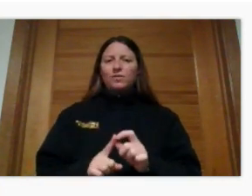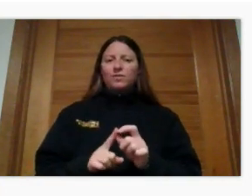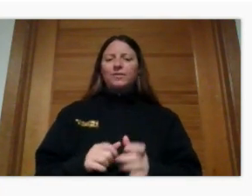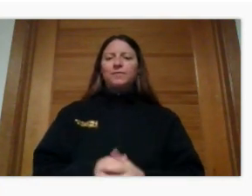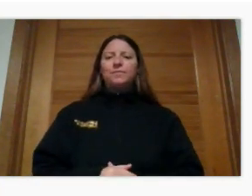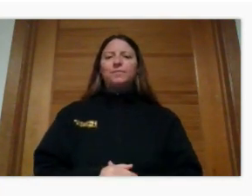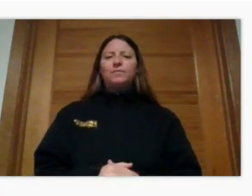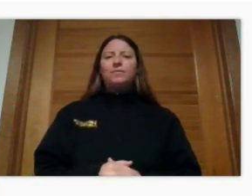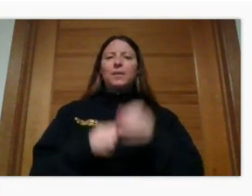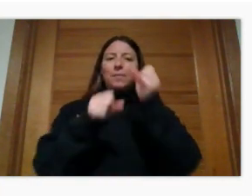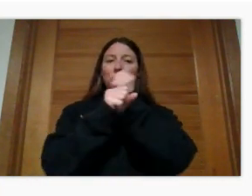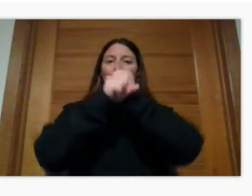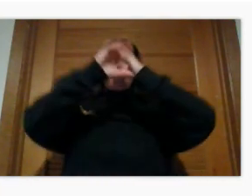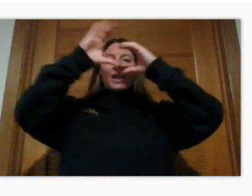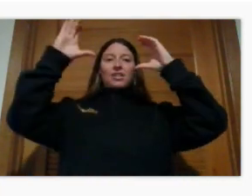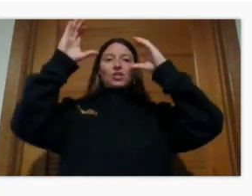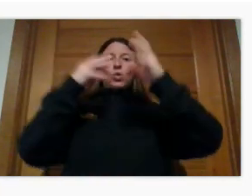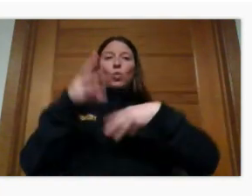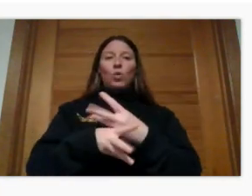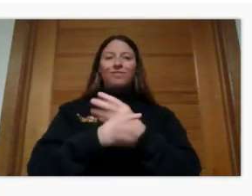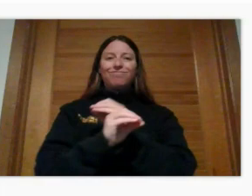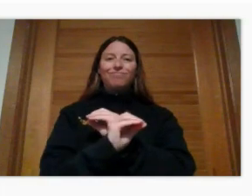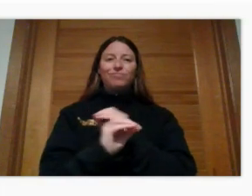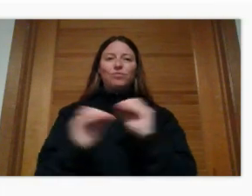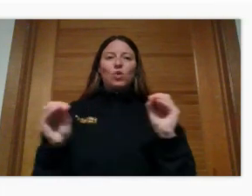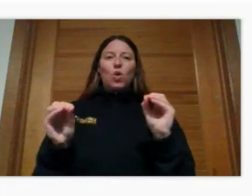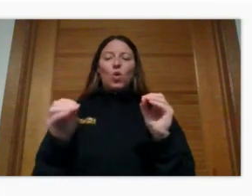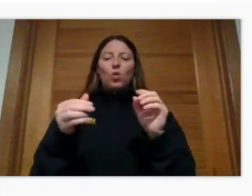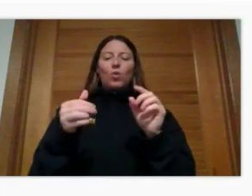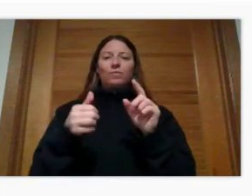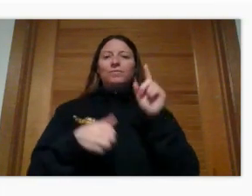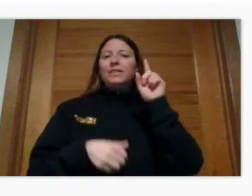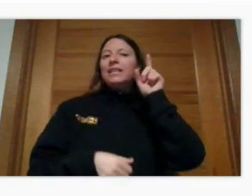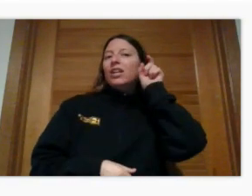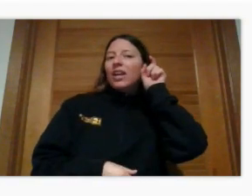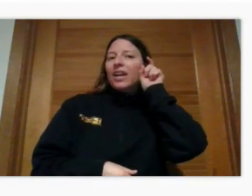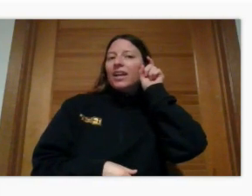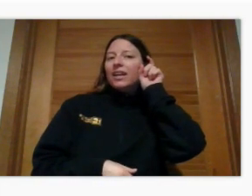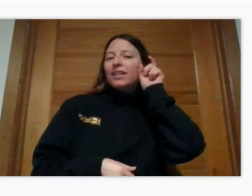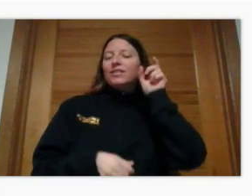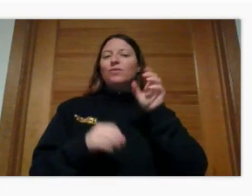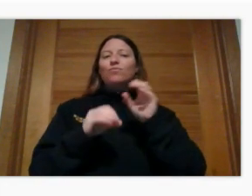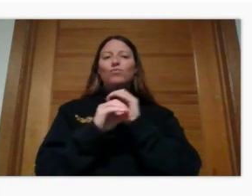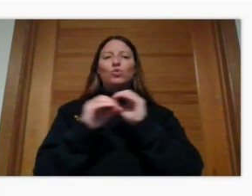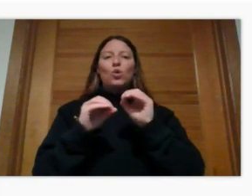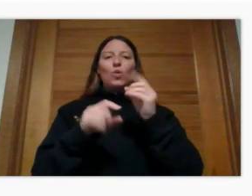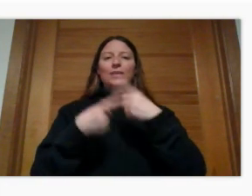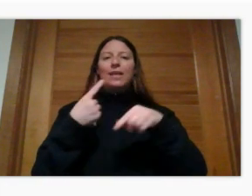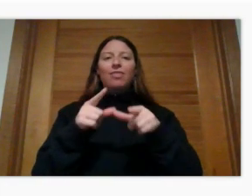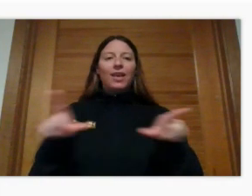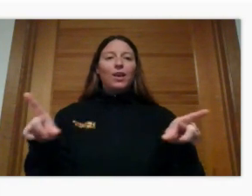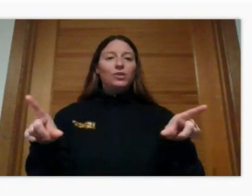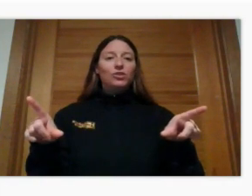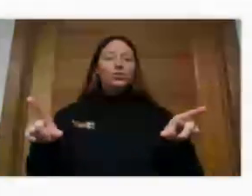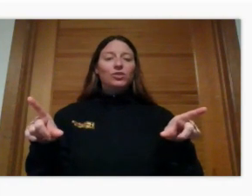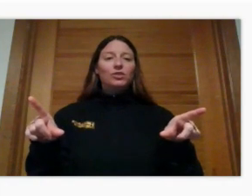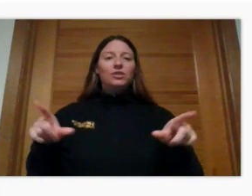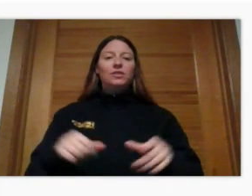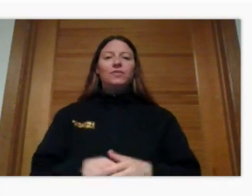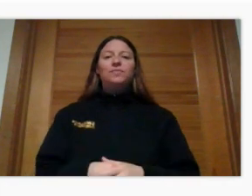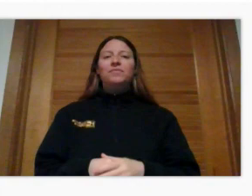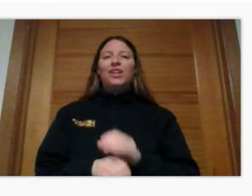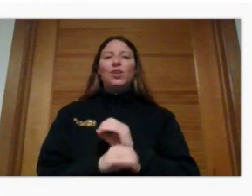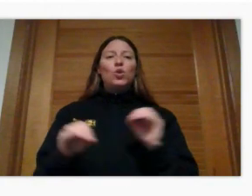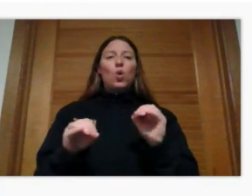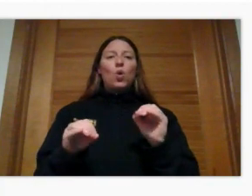Let's imagine that there was a world where there were no hearing aids for deaf people, no such thing as sign language in America, and imagine that there